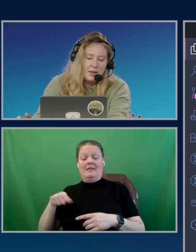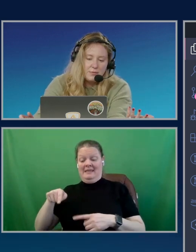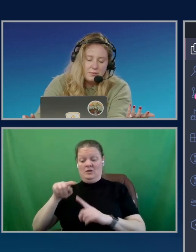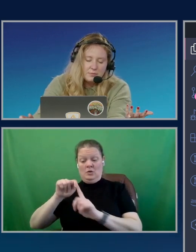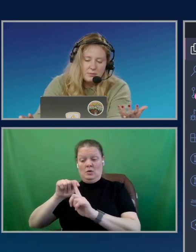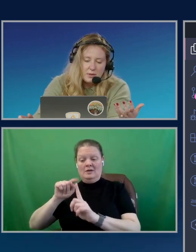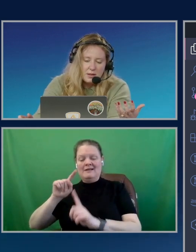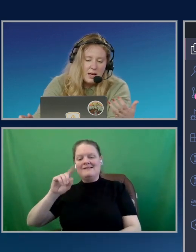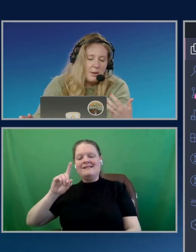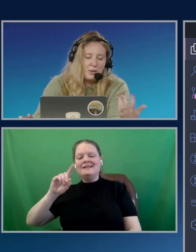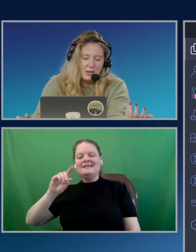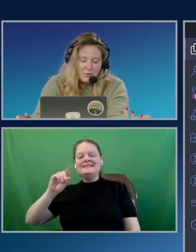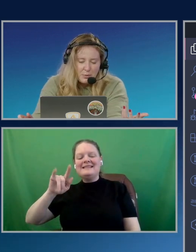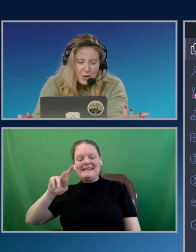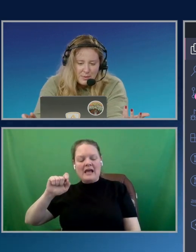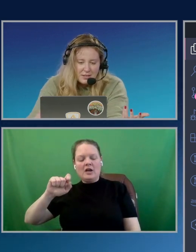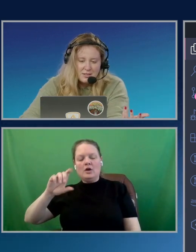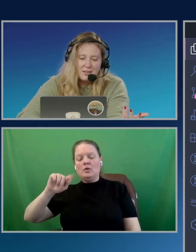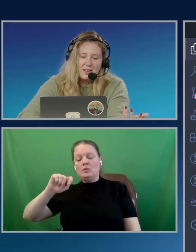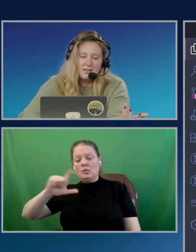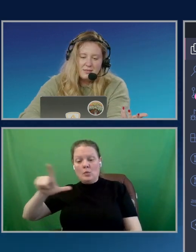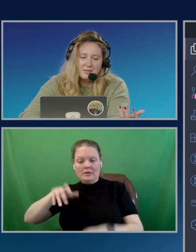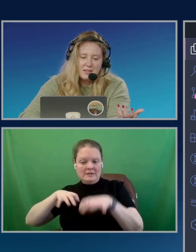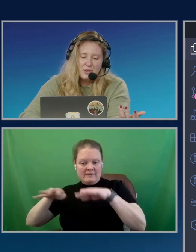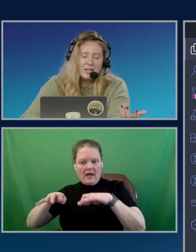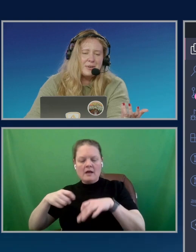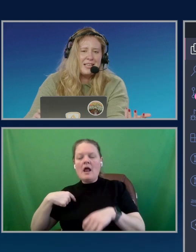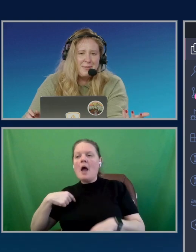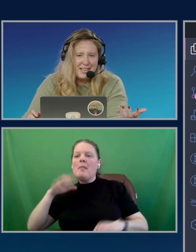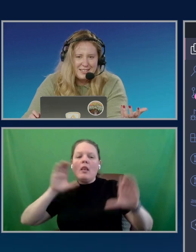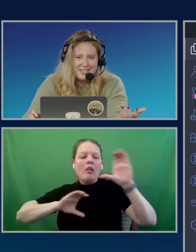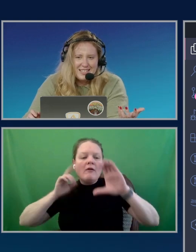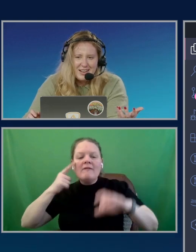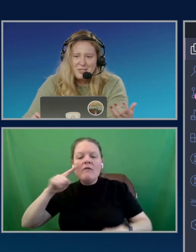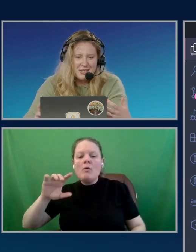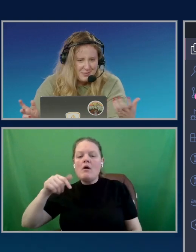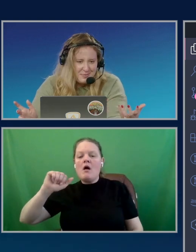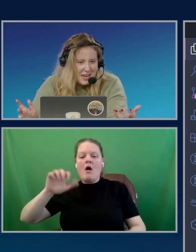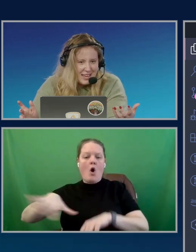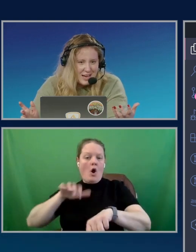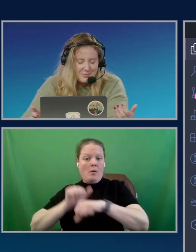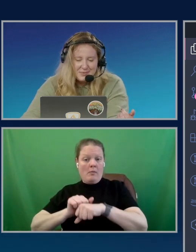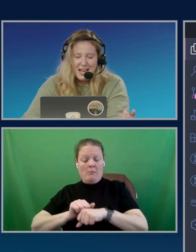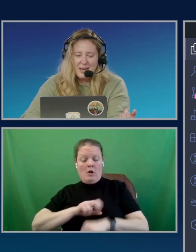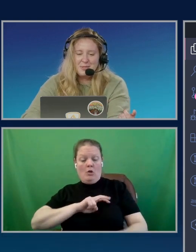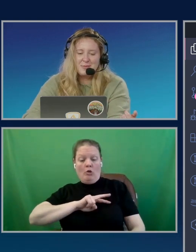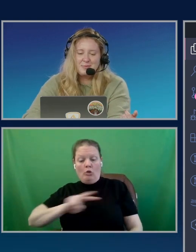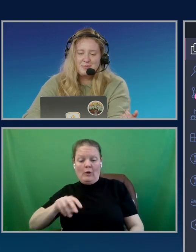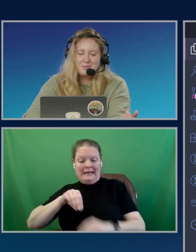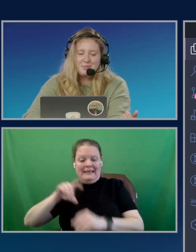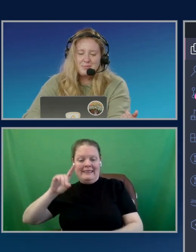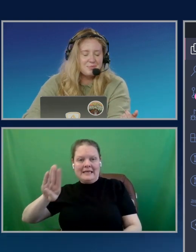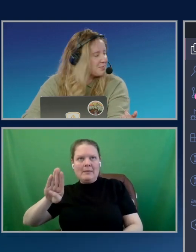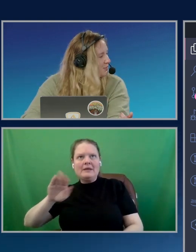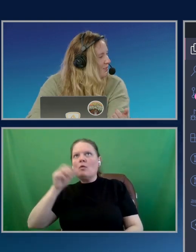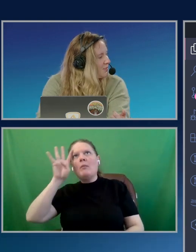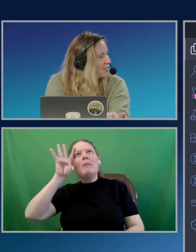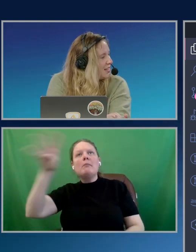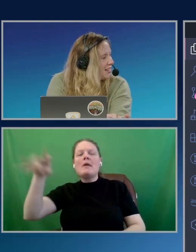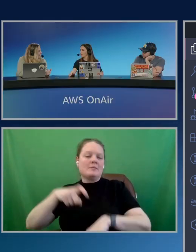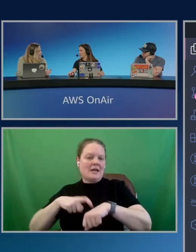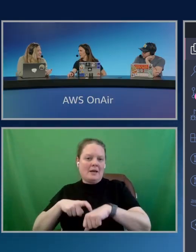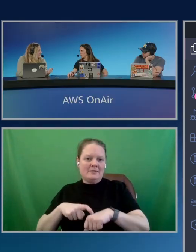I said that if I'm looking for appointments, look at my database instead of just making up times. Yeah. You don't want the